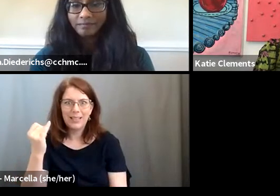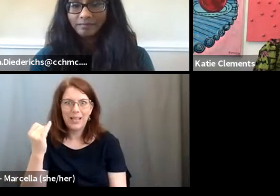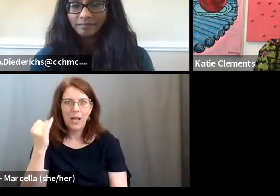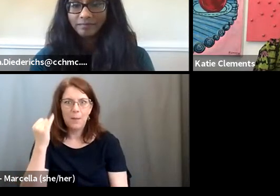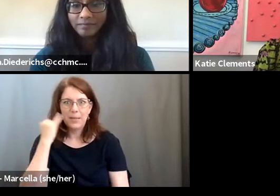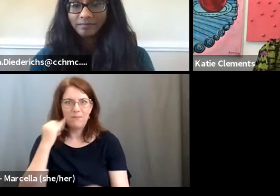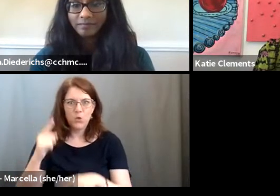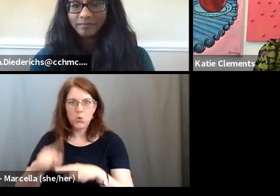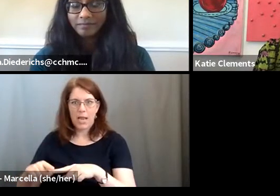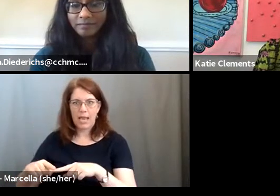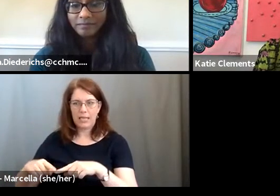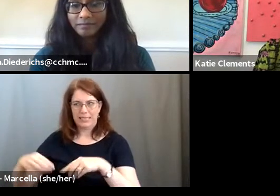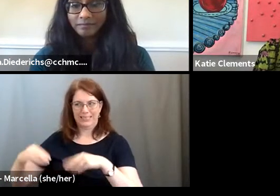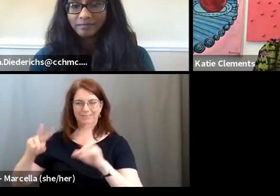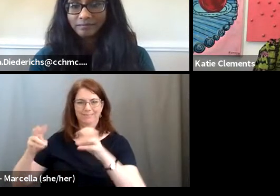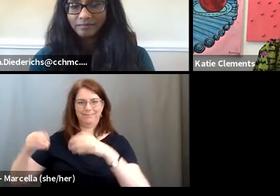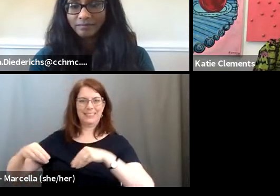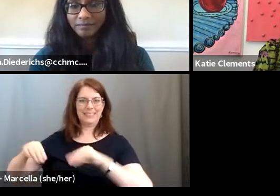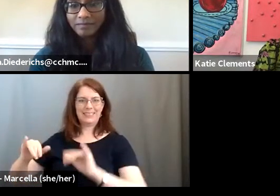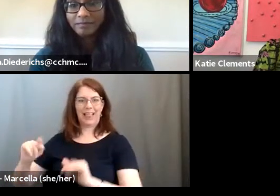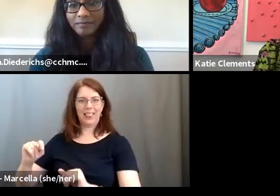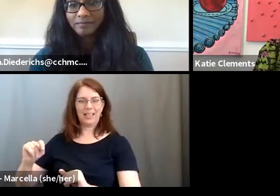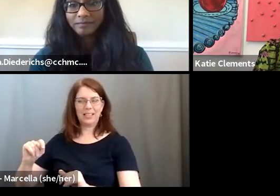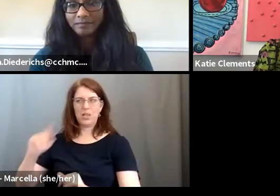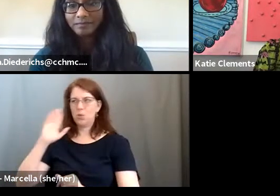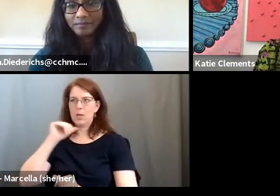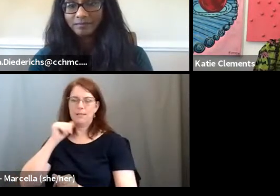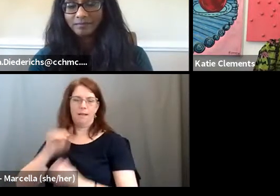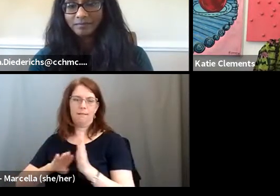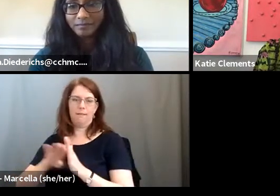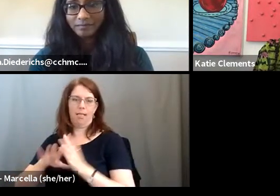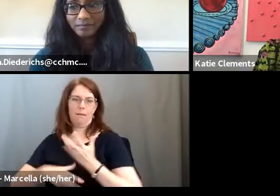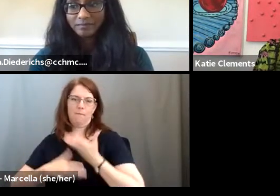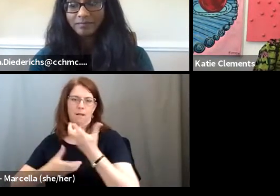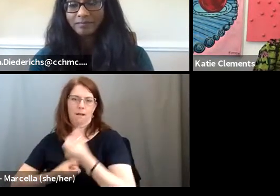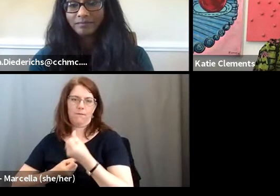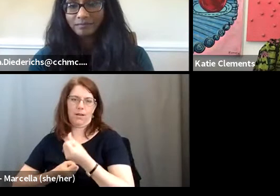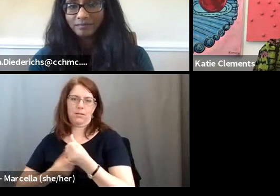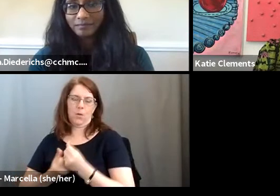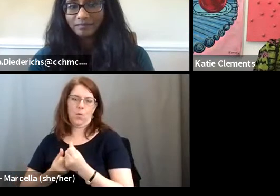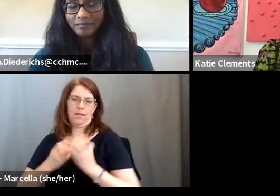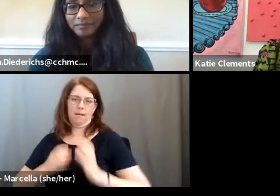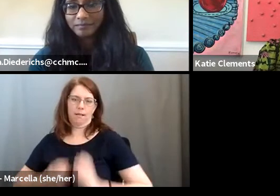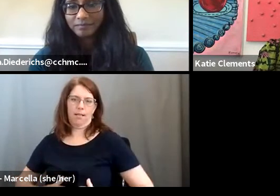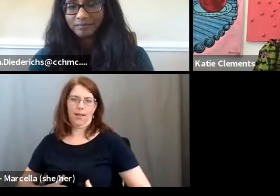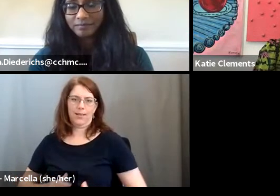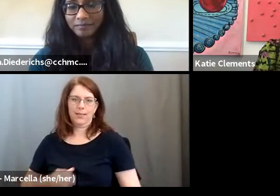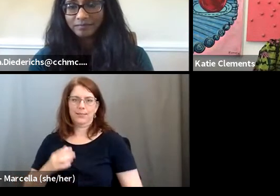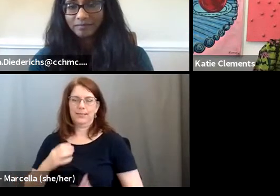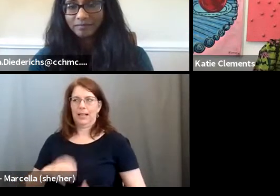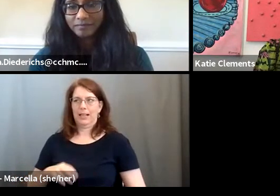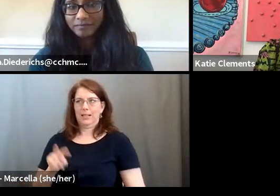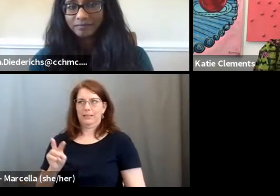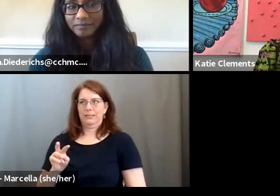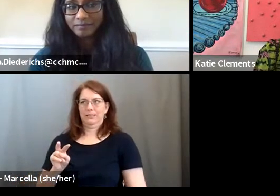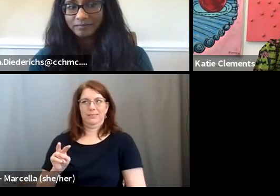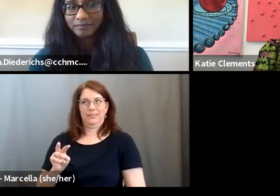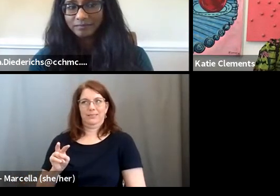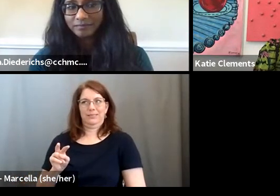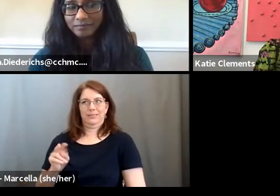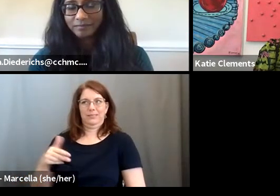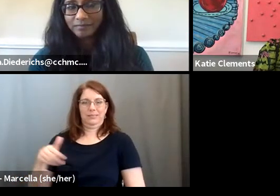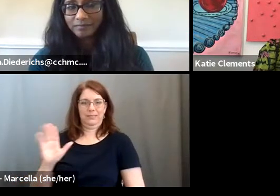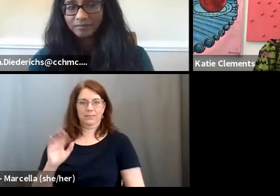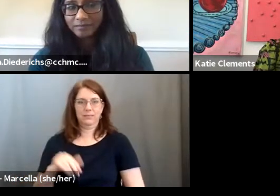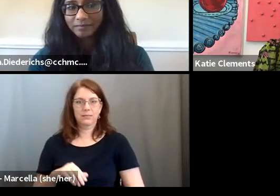you can't sell it dynamically, you are not going to create confidence with your client and they're probably not going to buy the idea. You